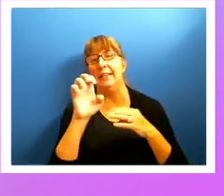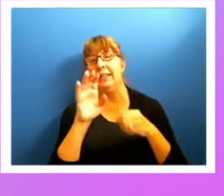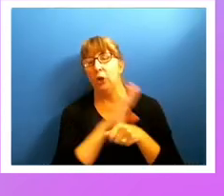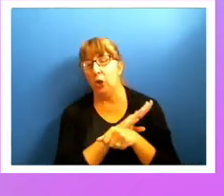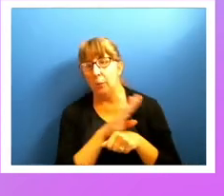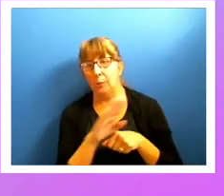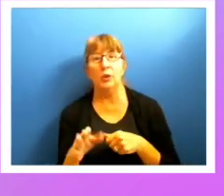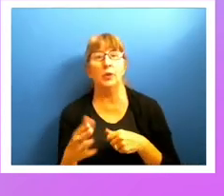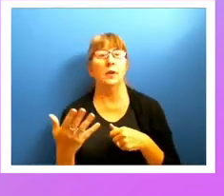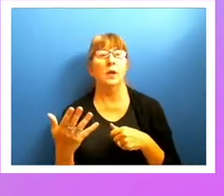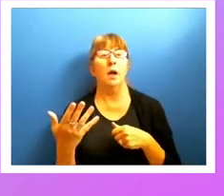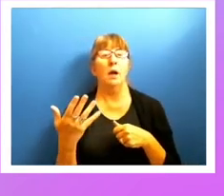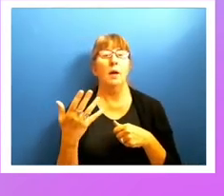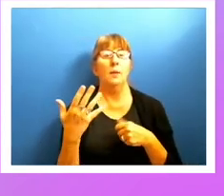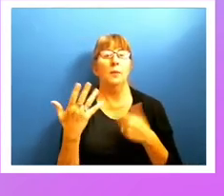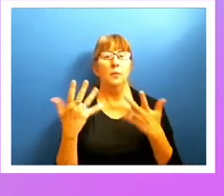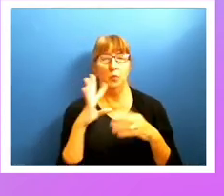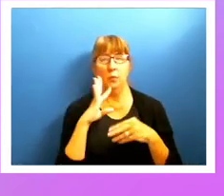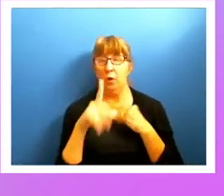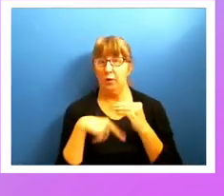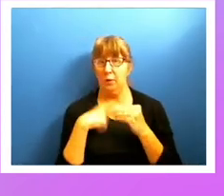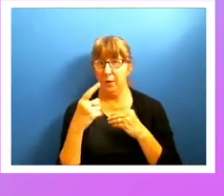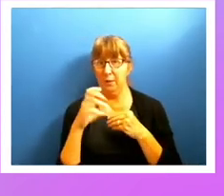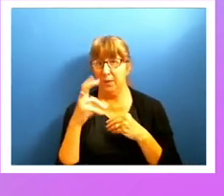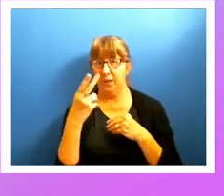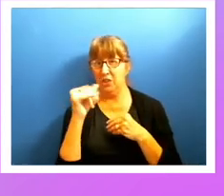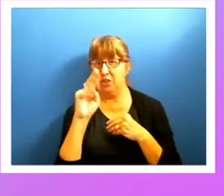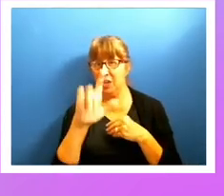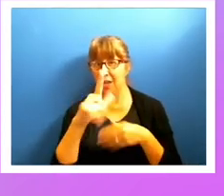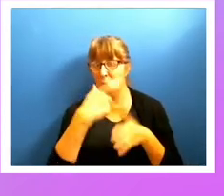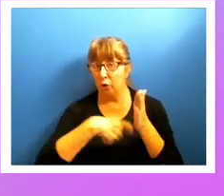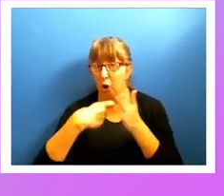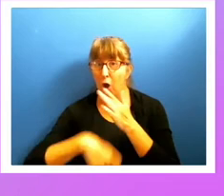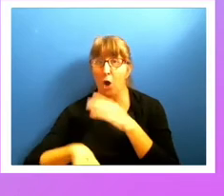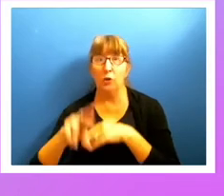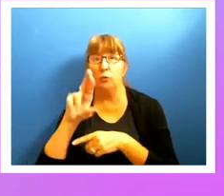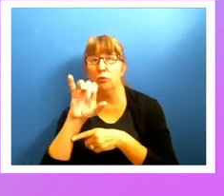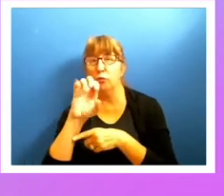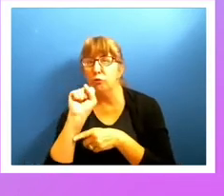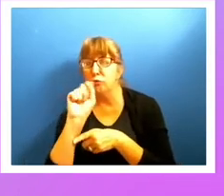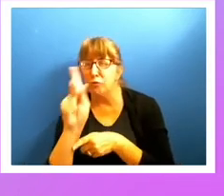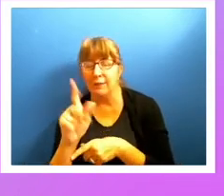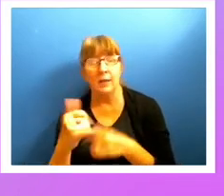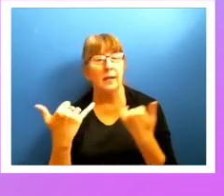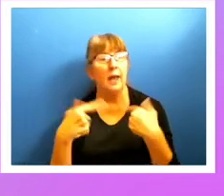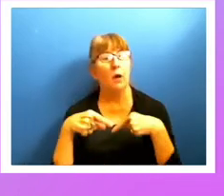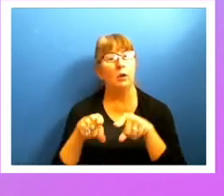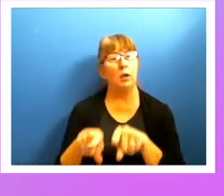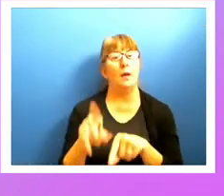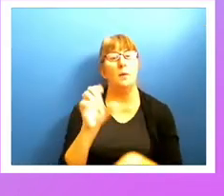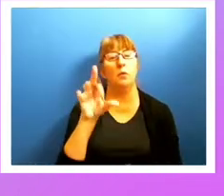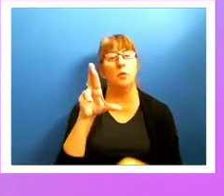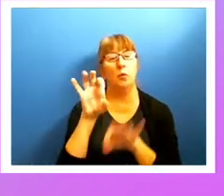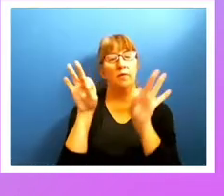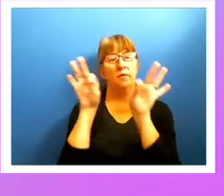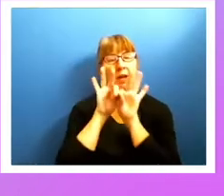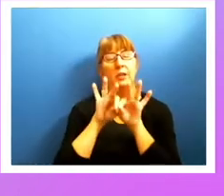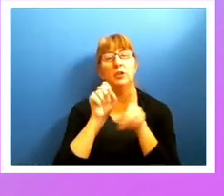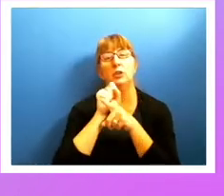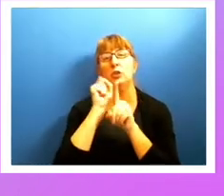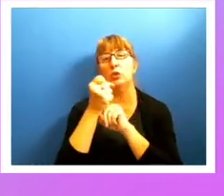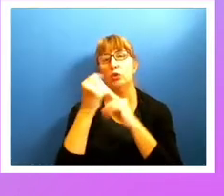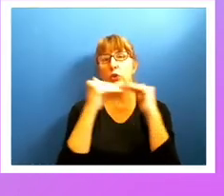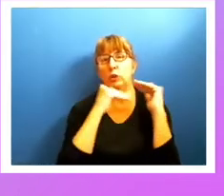the channel costs. We've talked about risk. Now let's talk about alignment with core values, and let's talk about social justice,